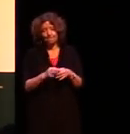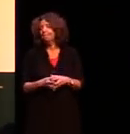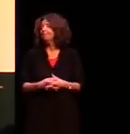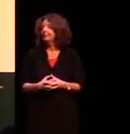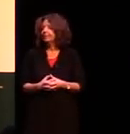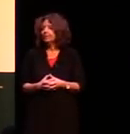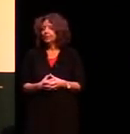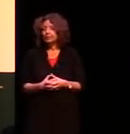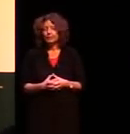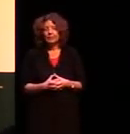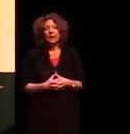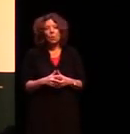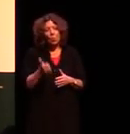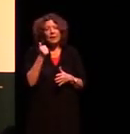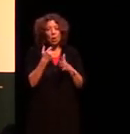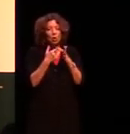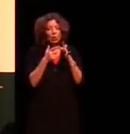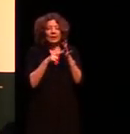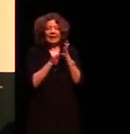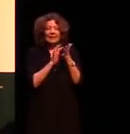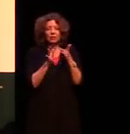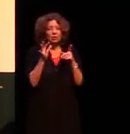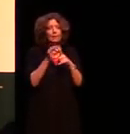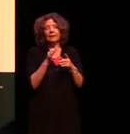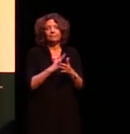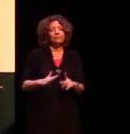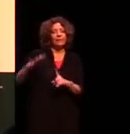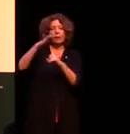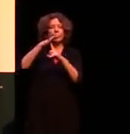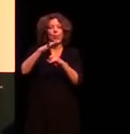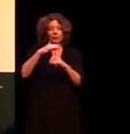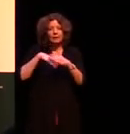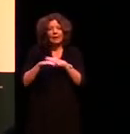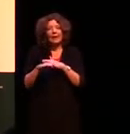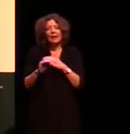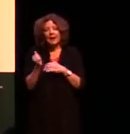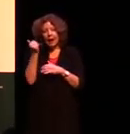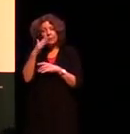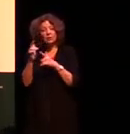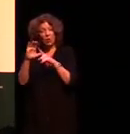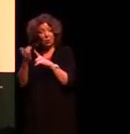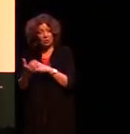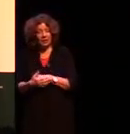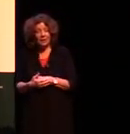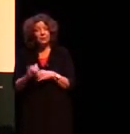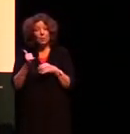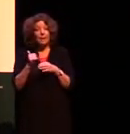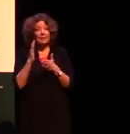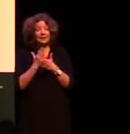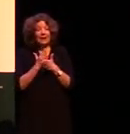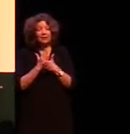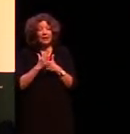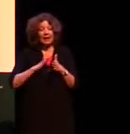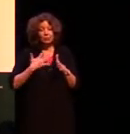and of course we know that kinship has overwhelming importance in Aboriginal culture so maybe there is an